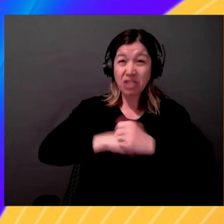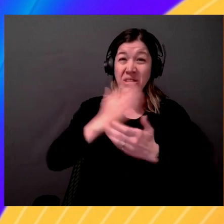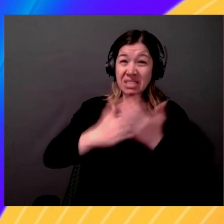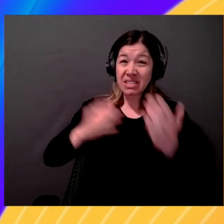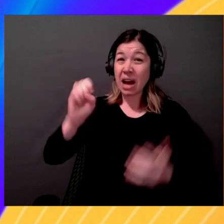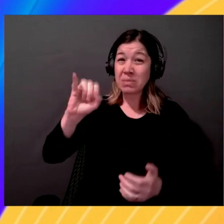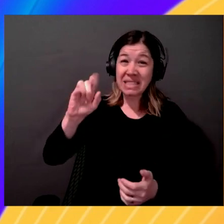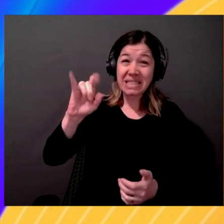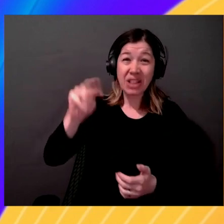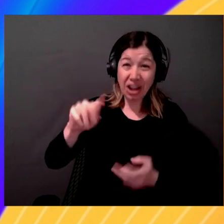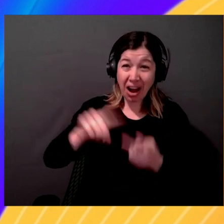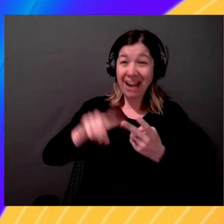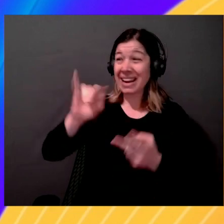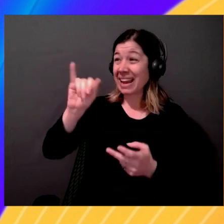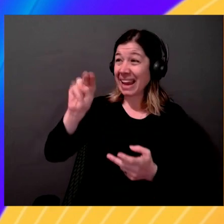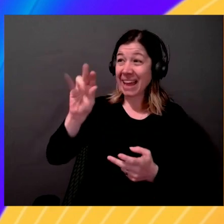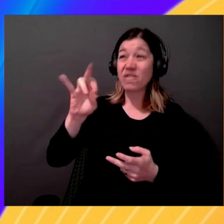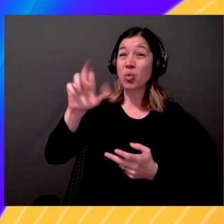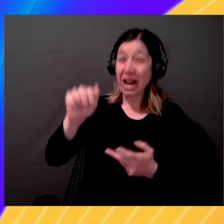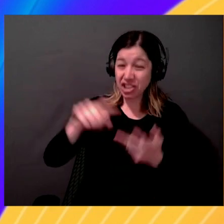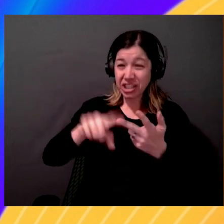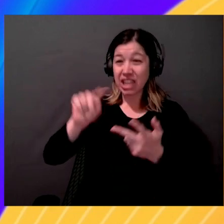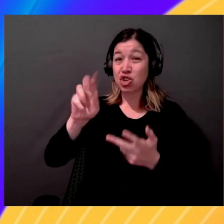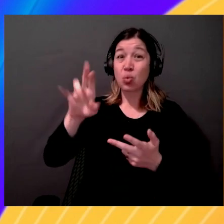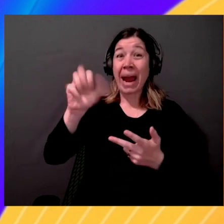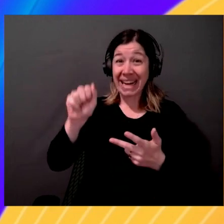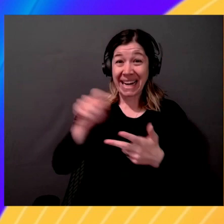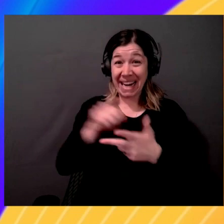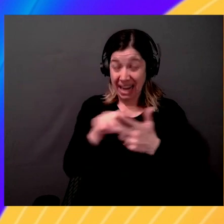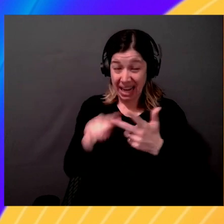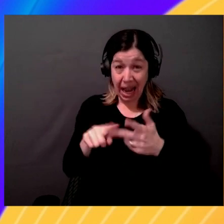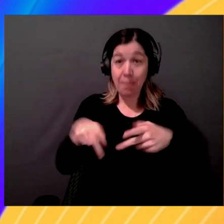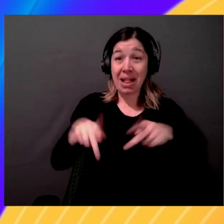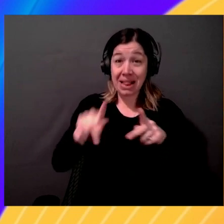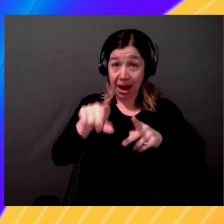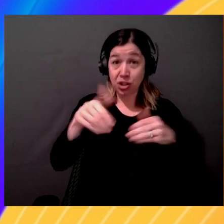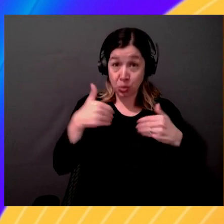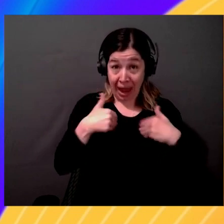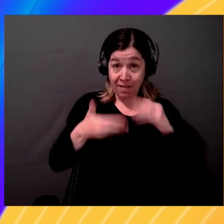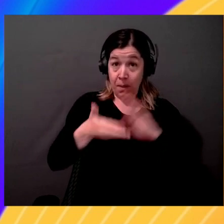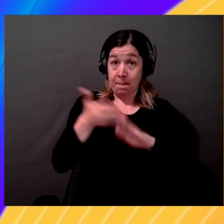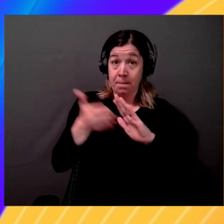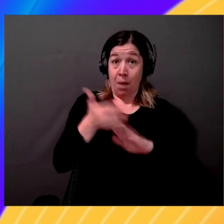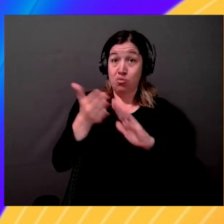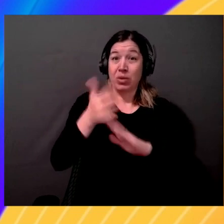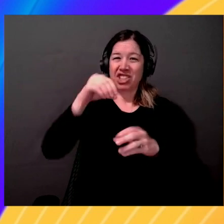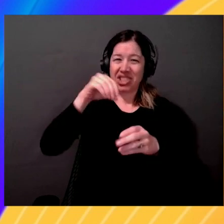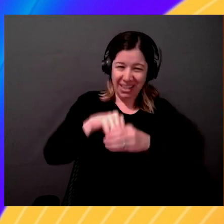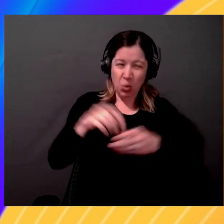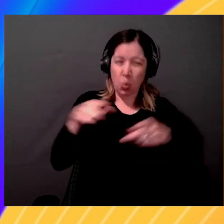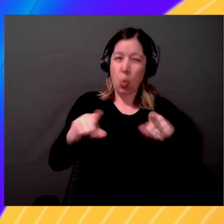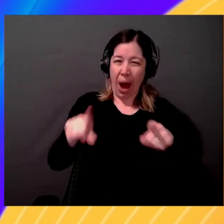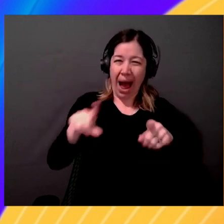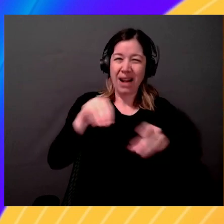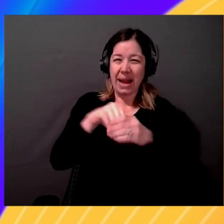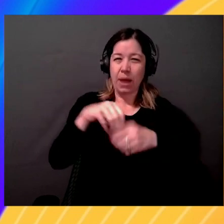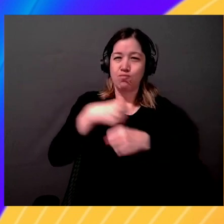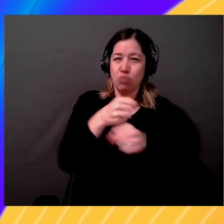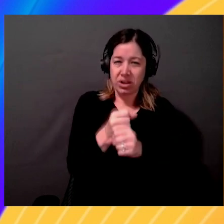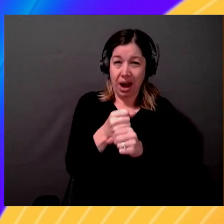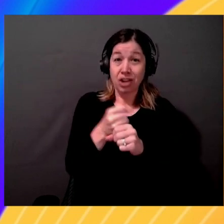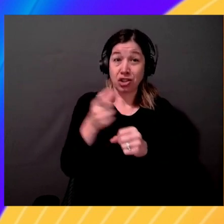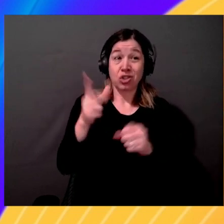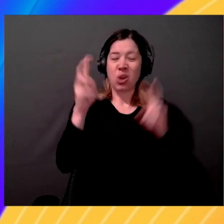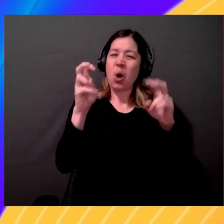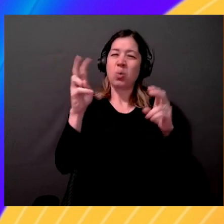allows you to reduce your cost of operations in production, right? So running on an off-the-shelf commodity